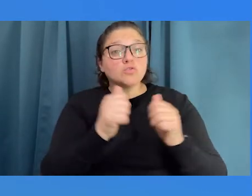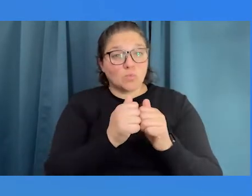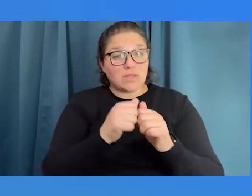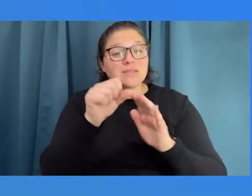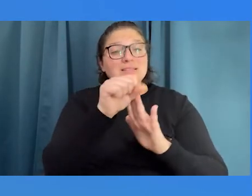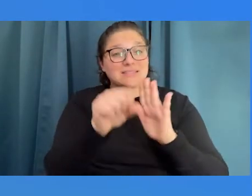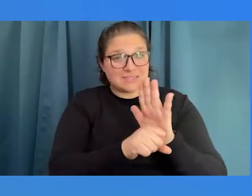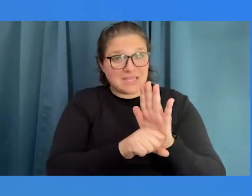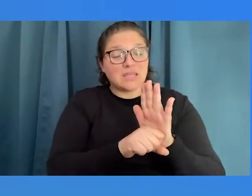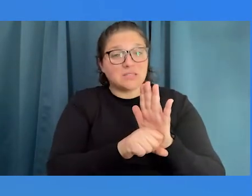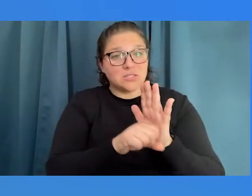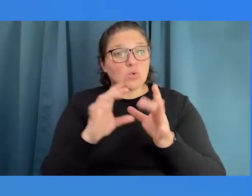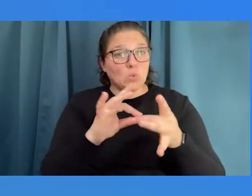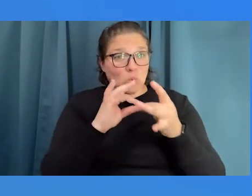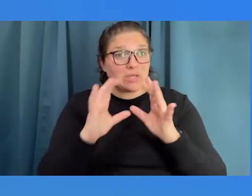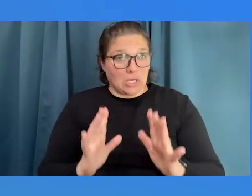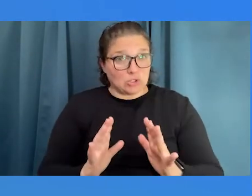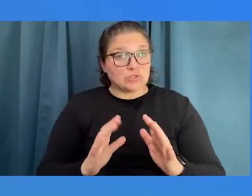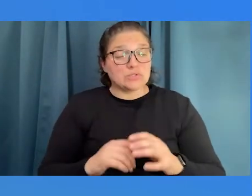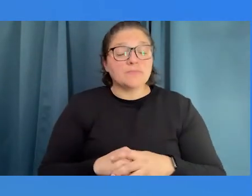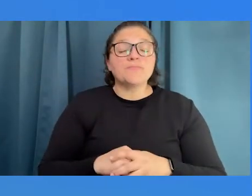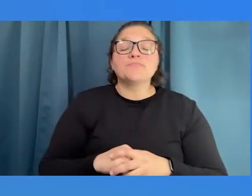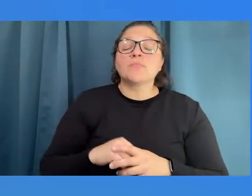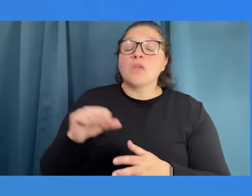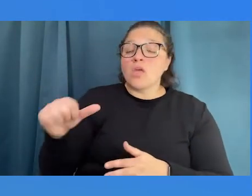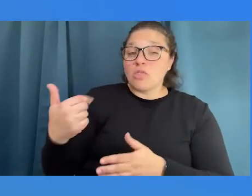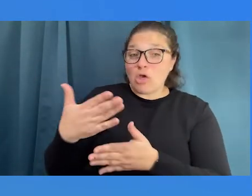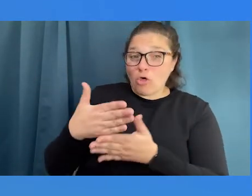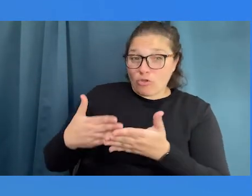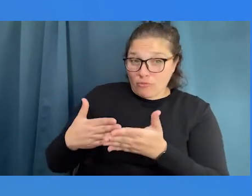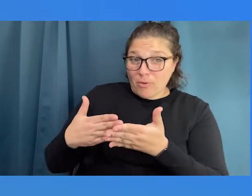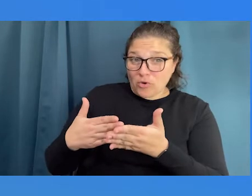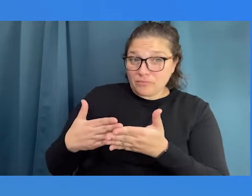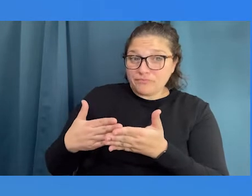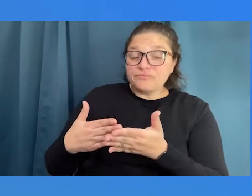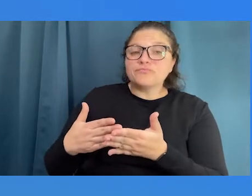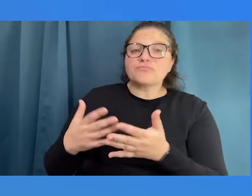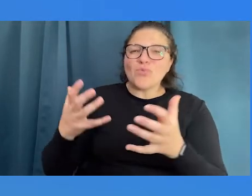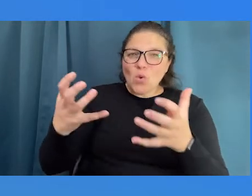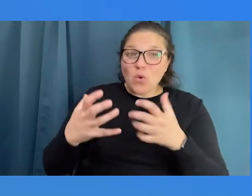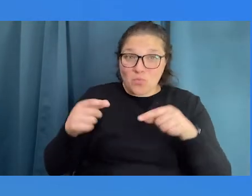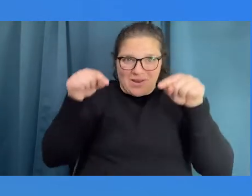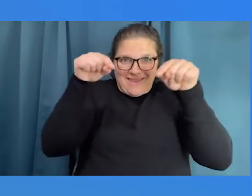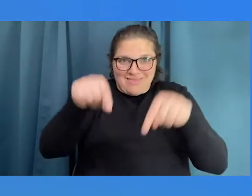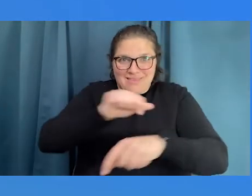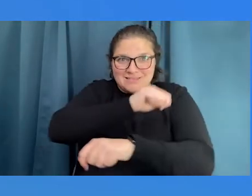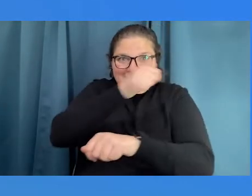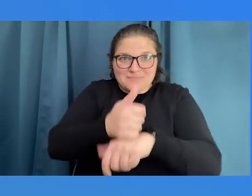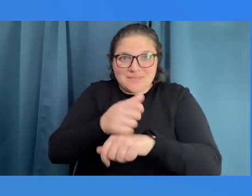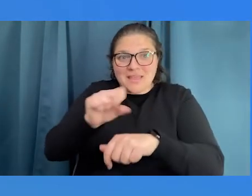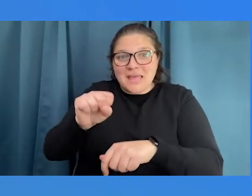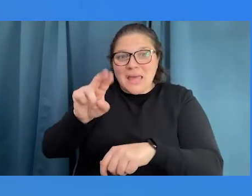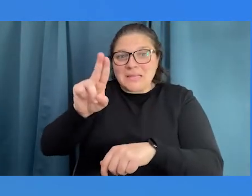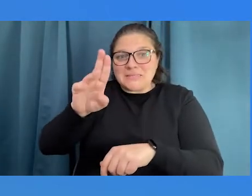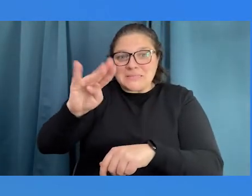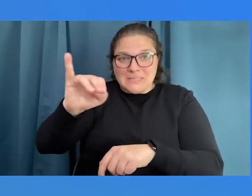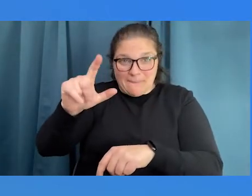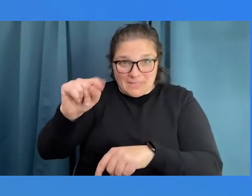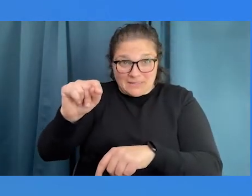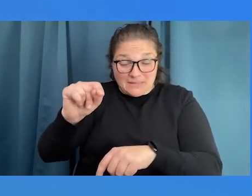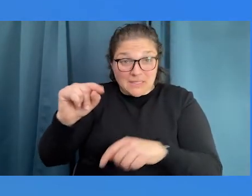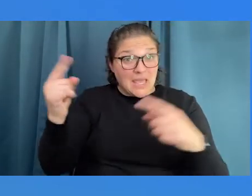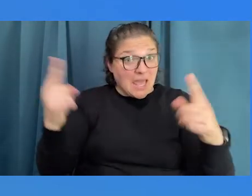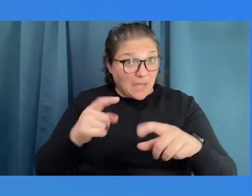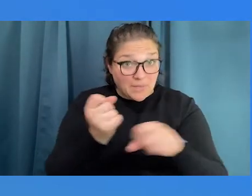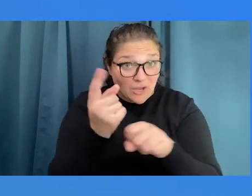The other piece of the position paper was that we wanted to have this summit on an annual basis, whether